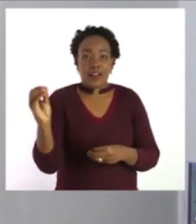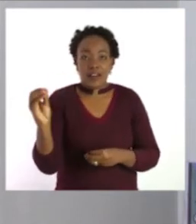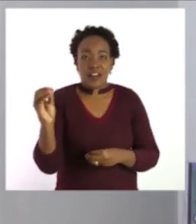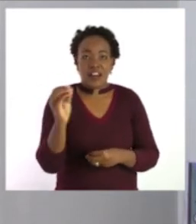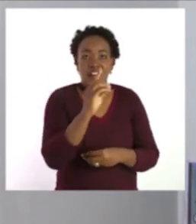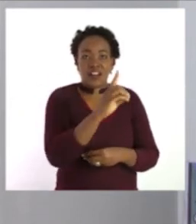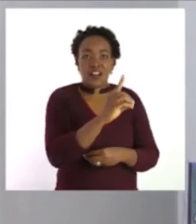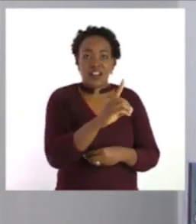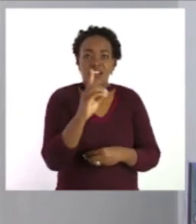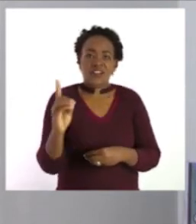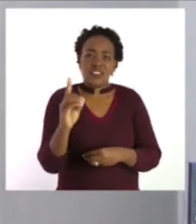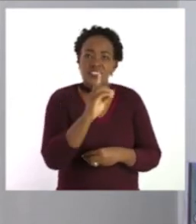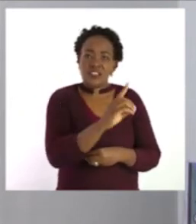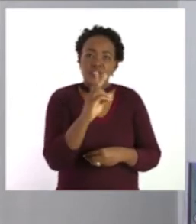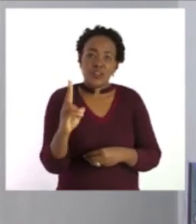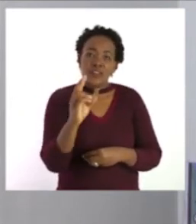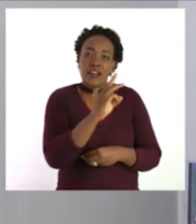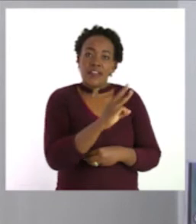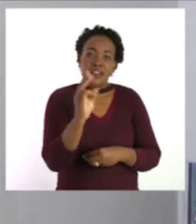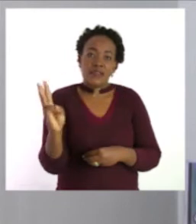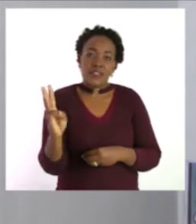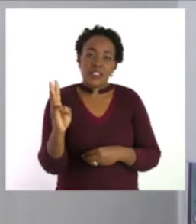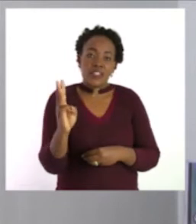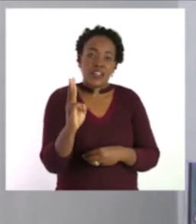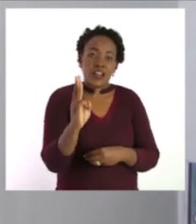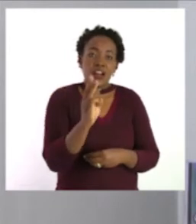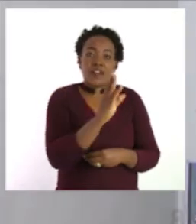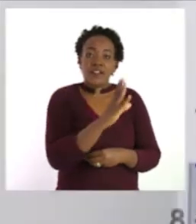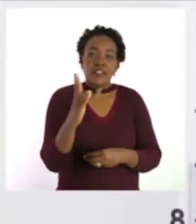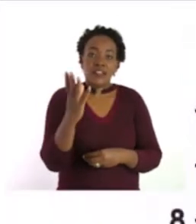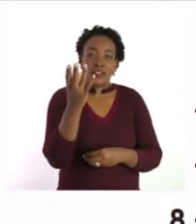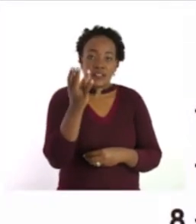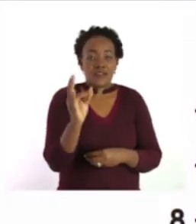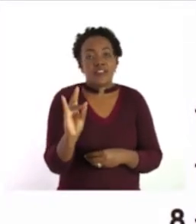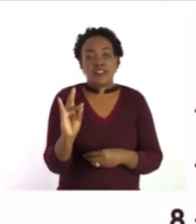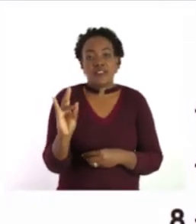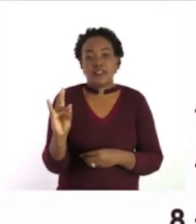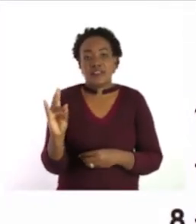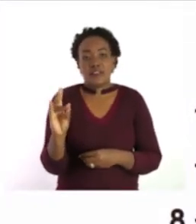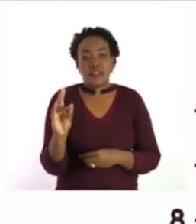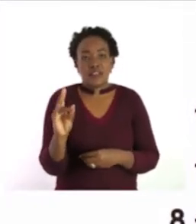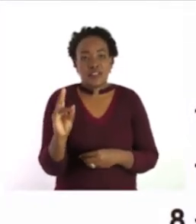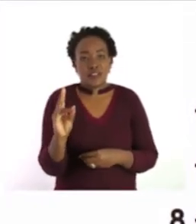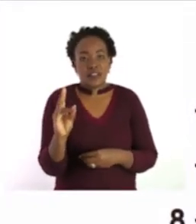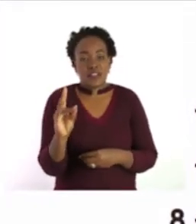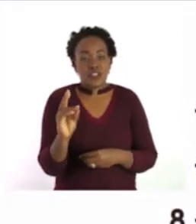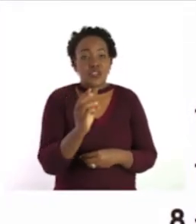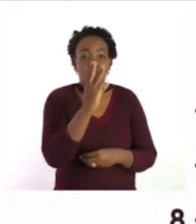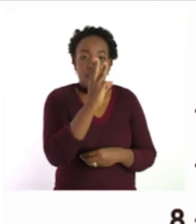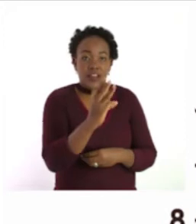14, 15, 16, 17. So, 3 plus